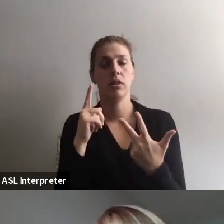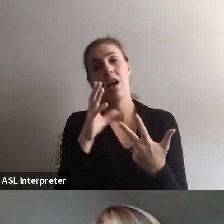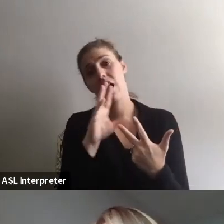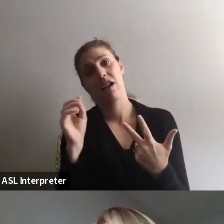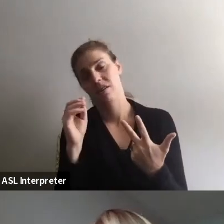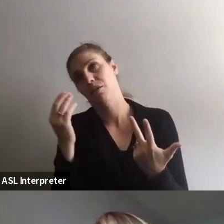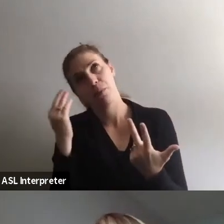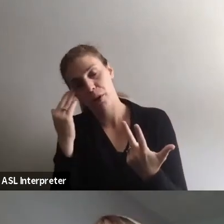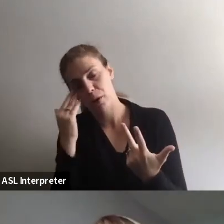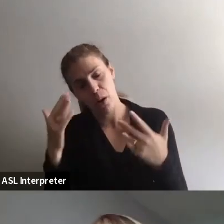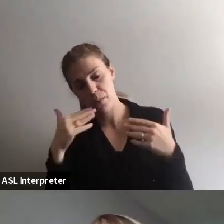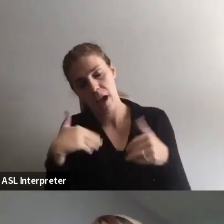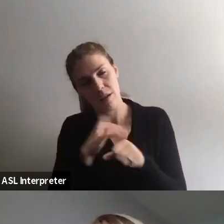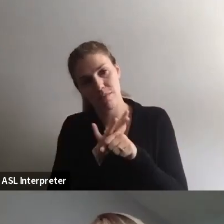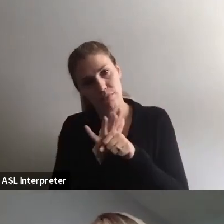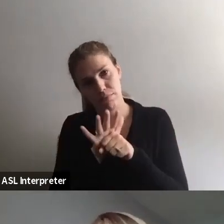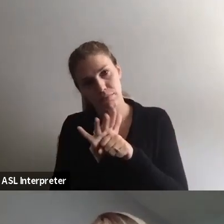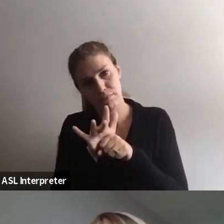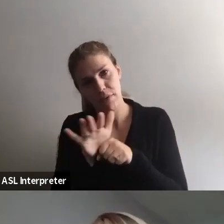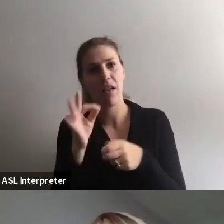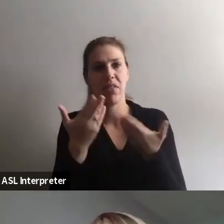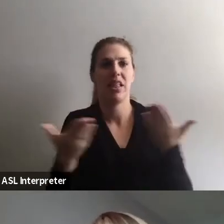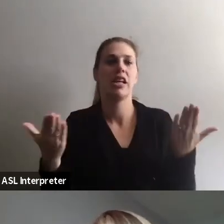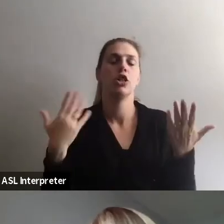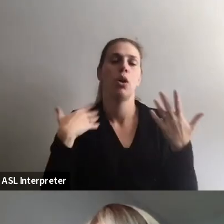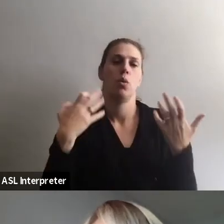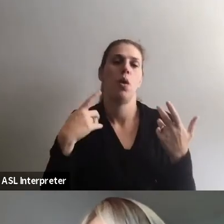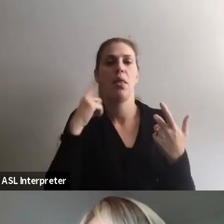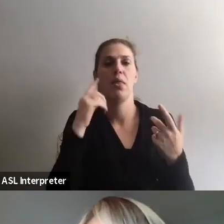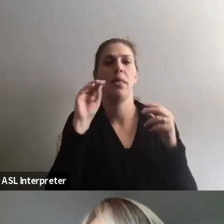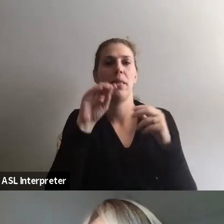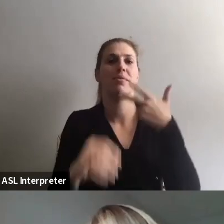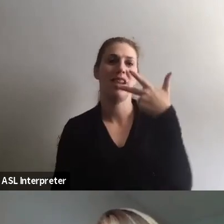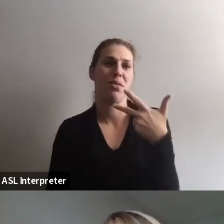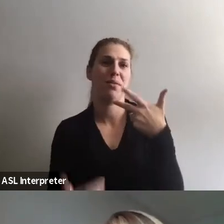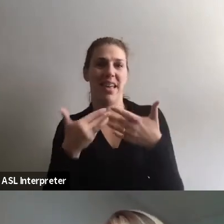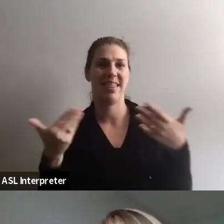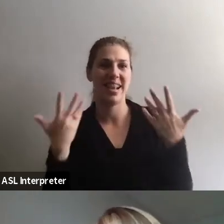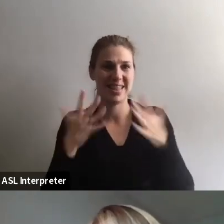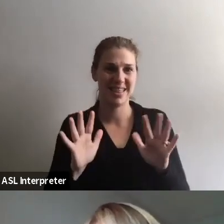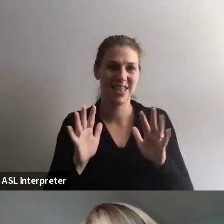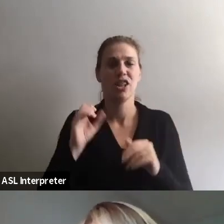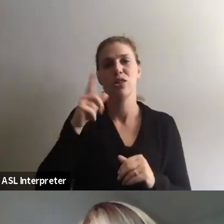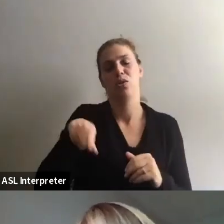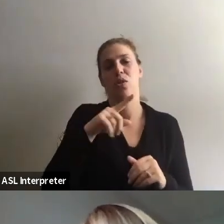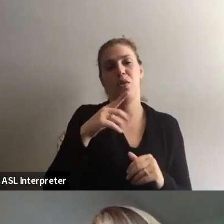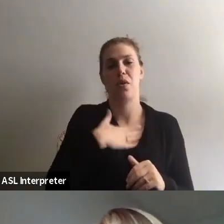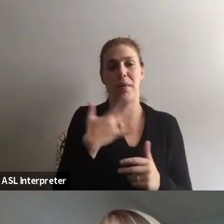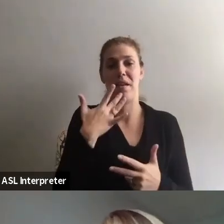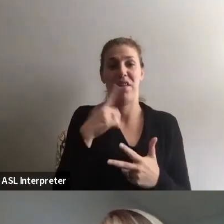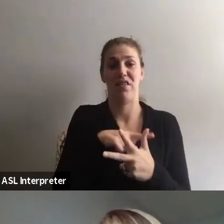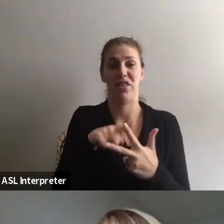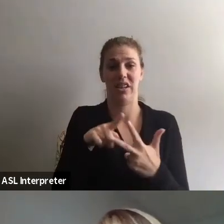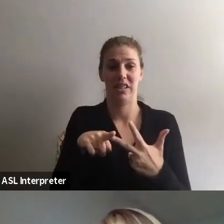knows there's a plethora of stuff. So I just thought I'll limit it to three, um, because they're my super favorites.